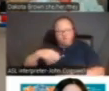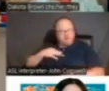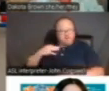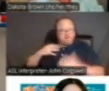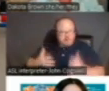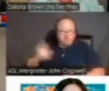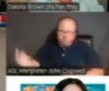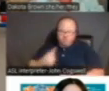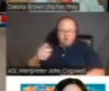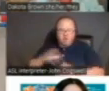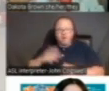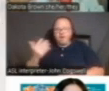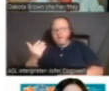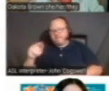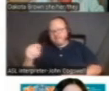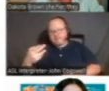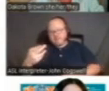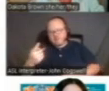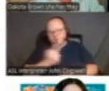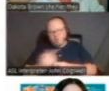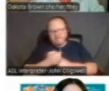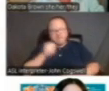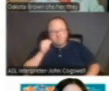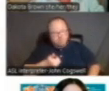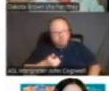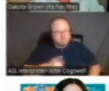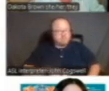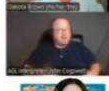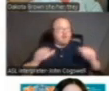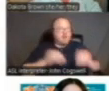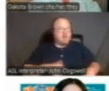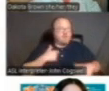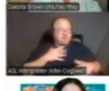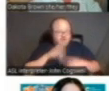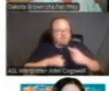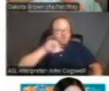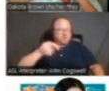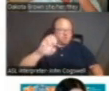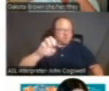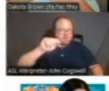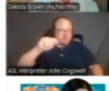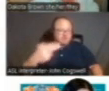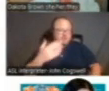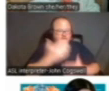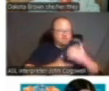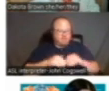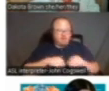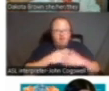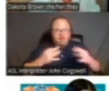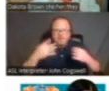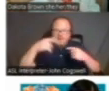that's the 15th, which is a week from tomorrow. And since we got to talk about Juneteenth some more, I just love all the